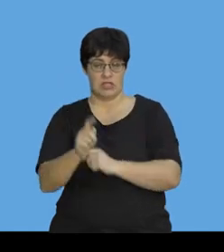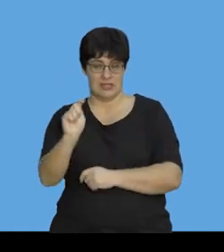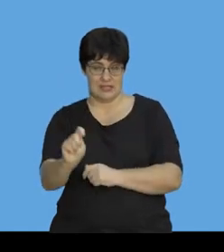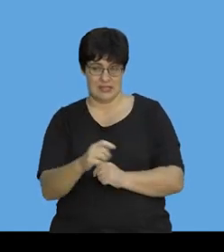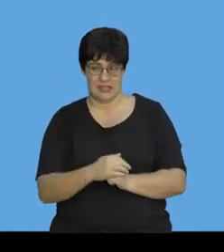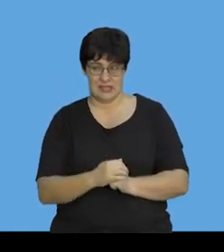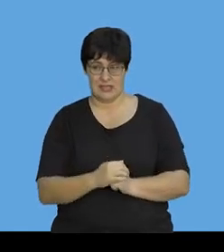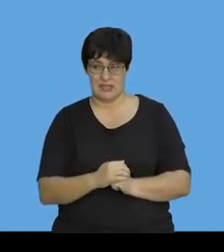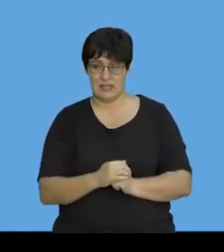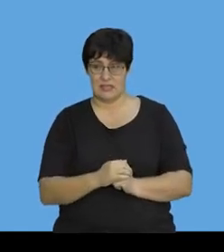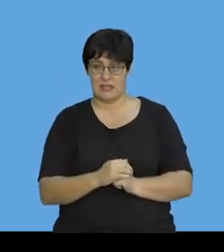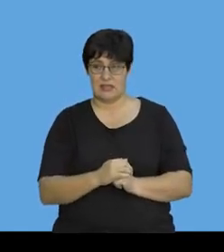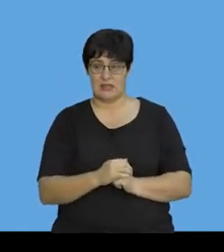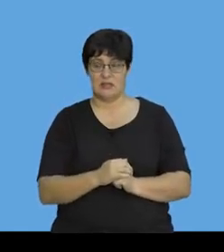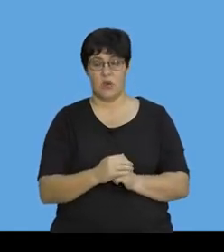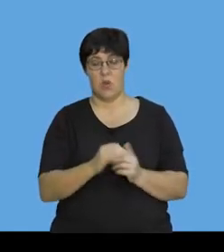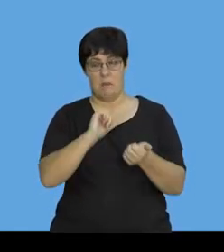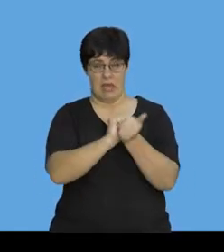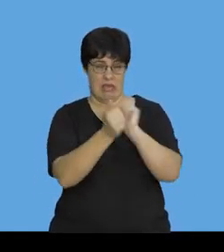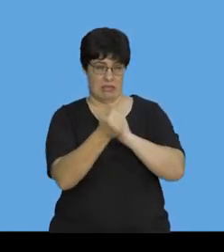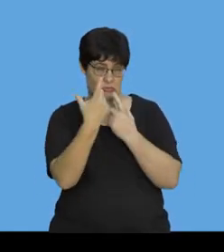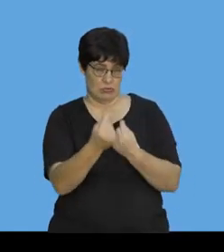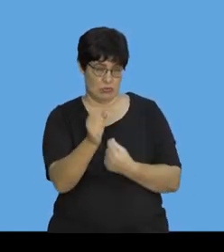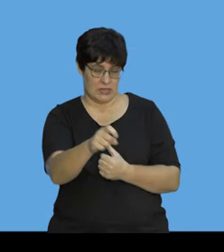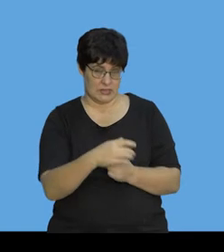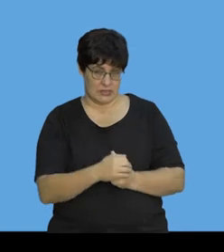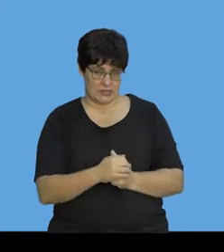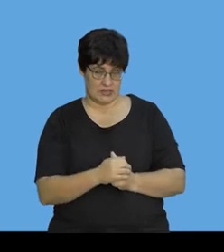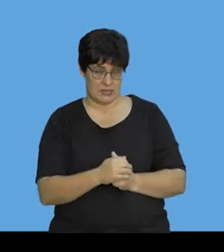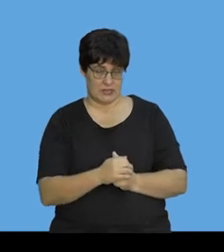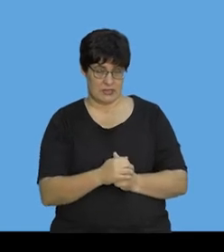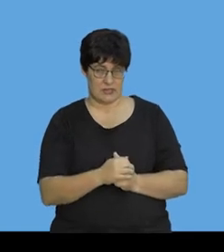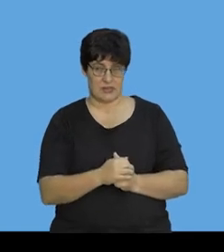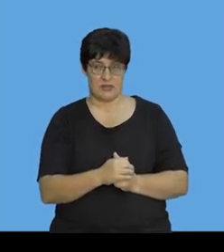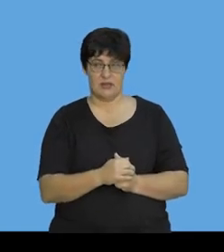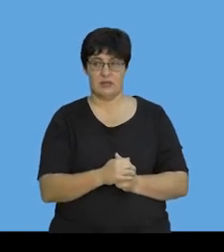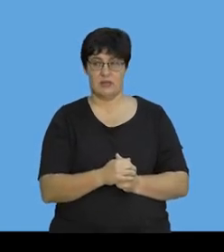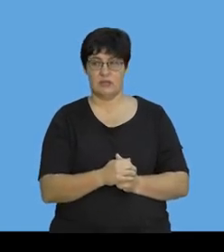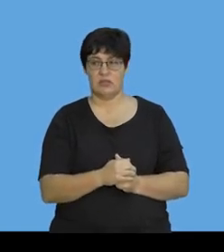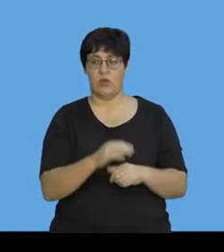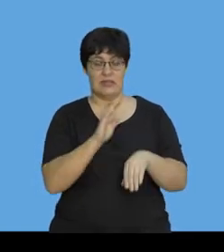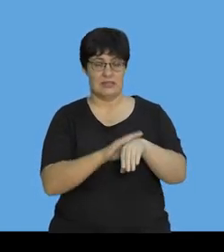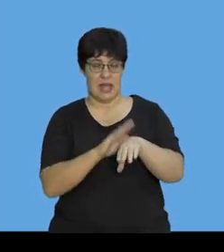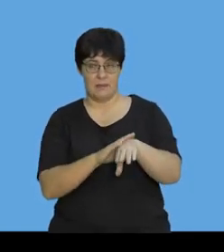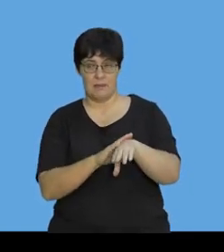Hmm, now we do a little bit of math, and I'm going to take the time over,